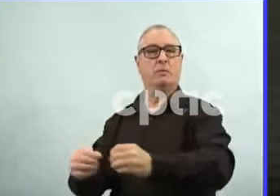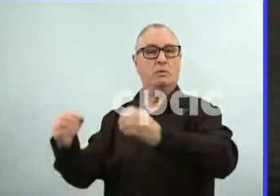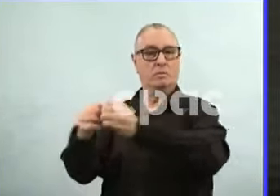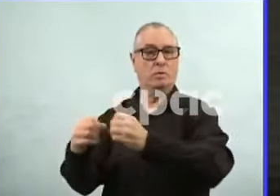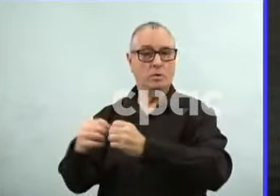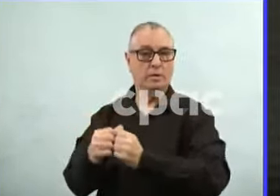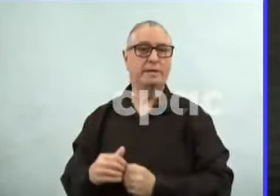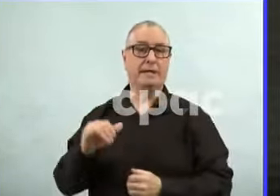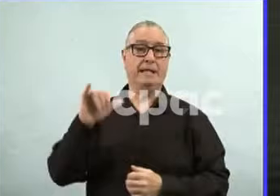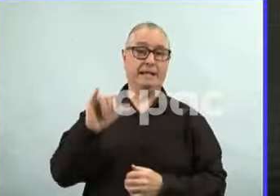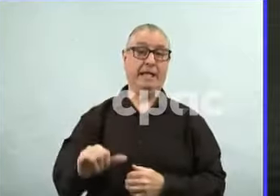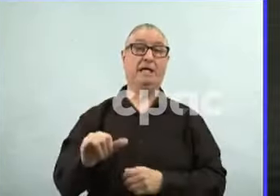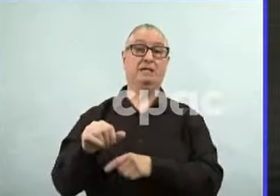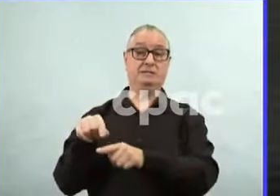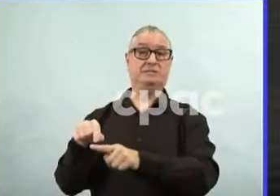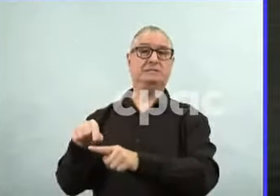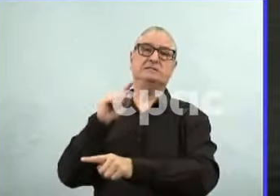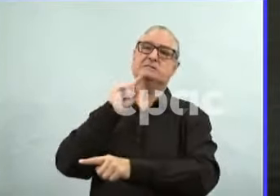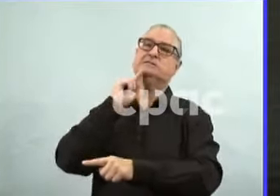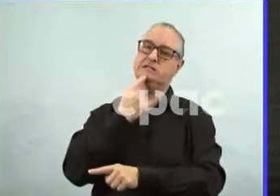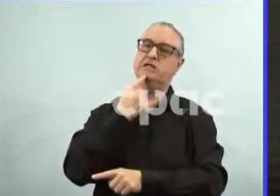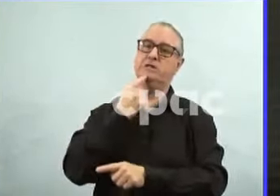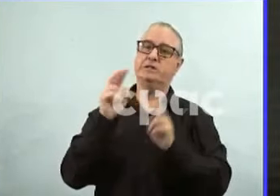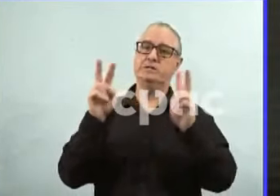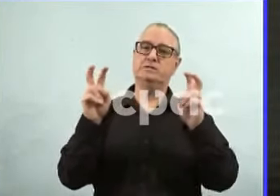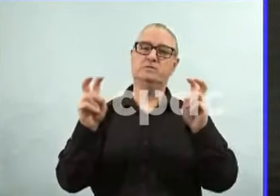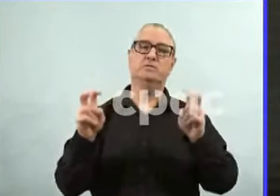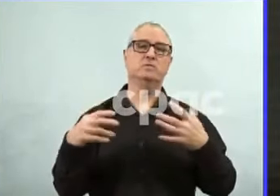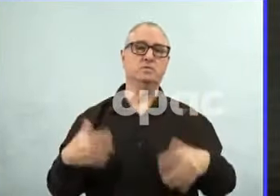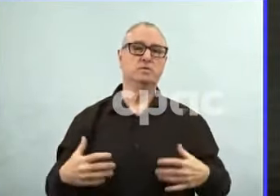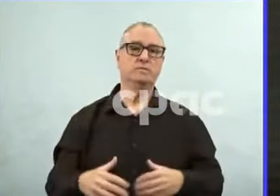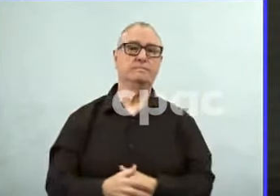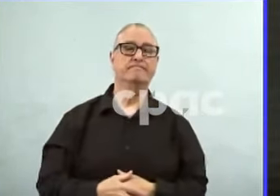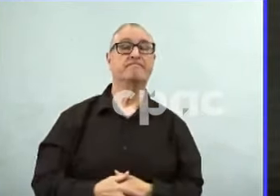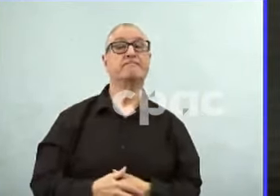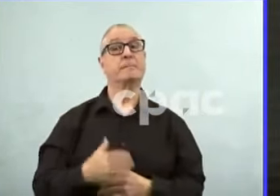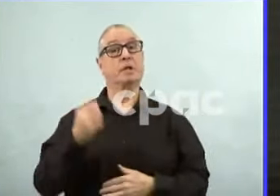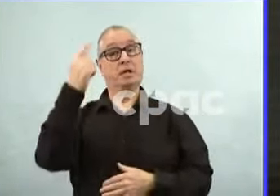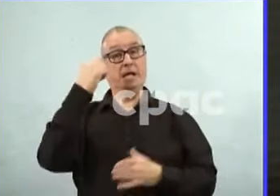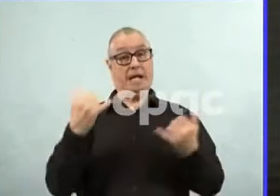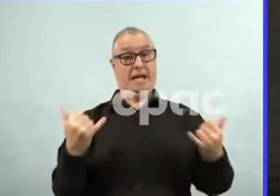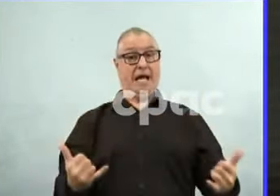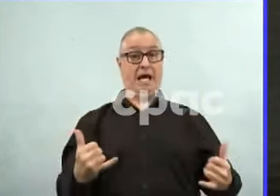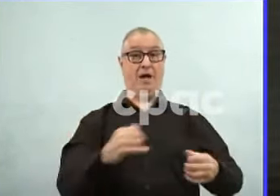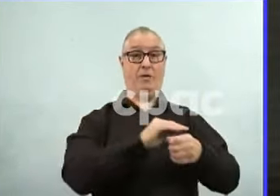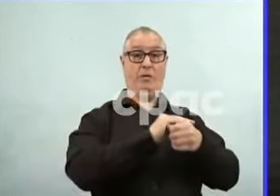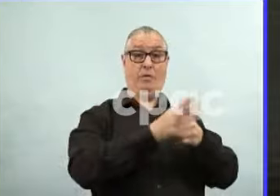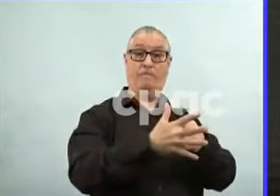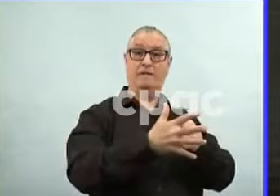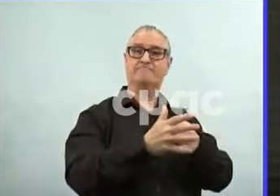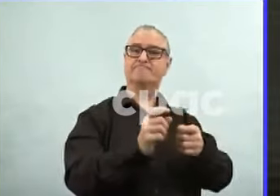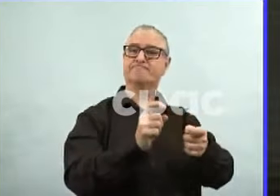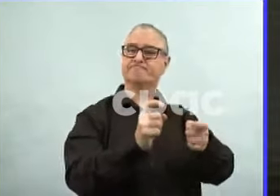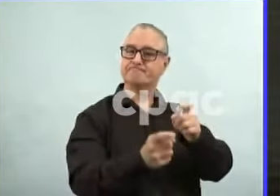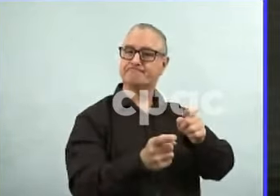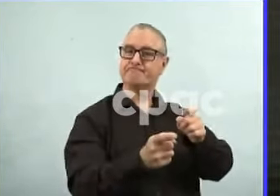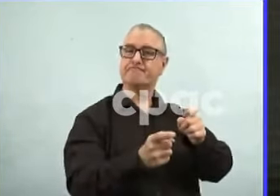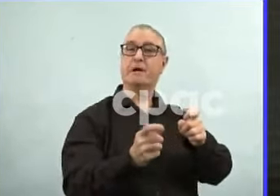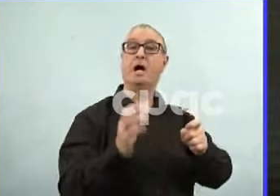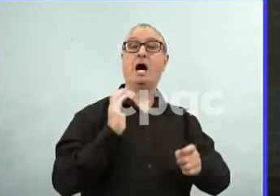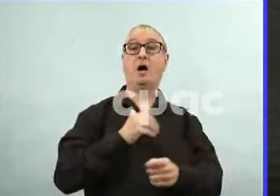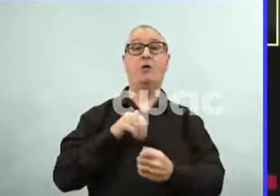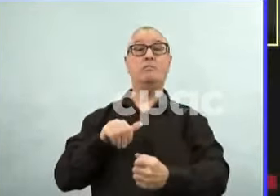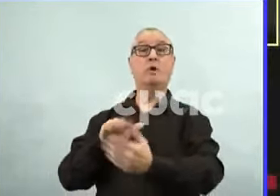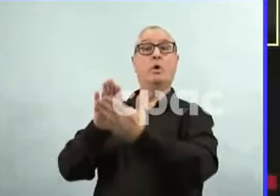cause a lot more harm at that time. So now because the virus has changed, our approach is changing as well because that risk is different right now as well.